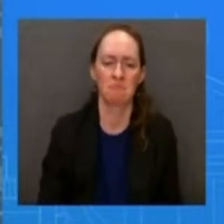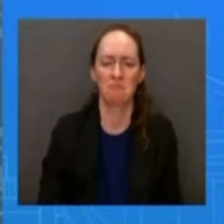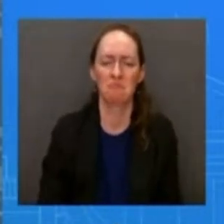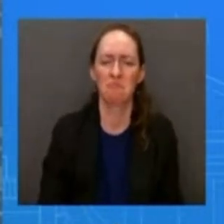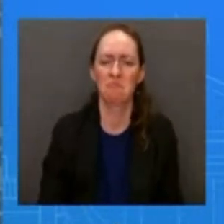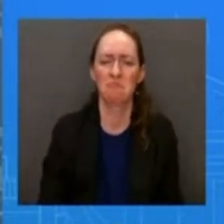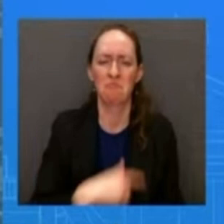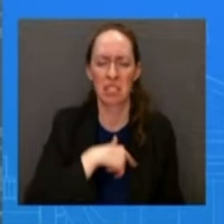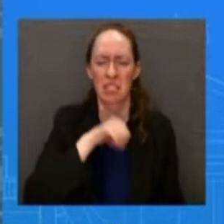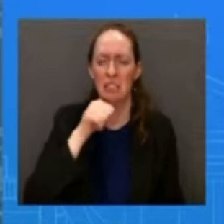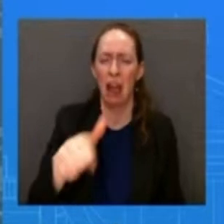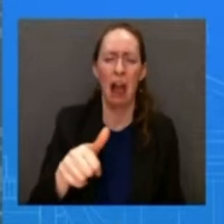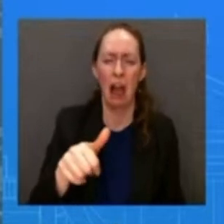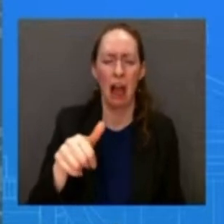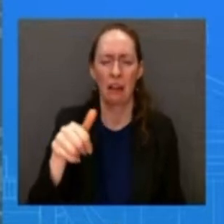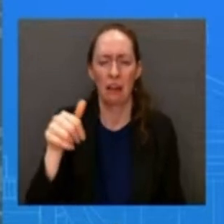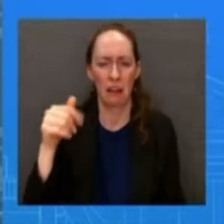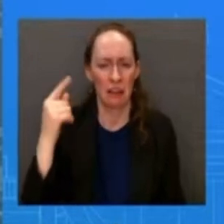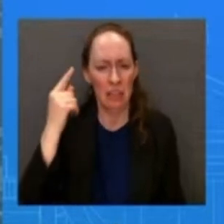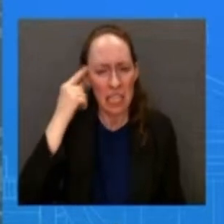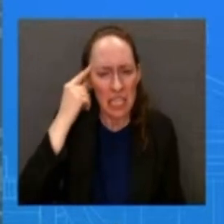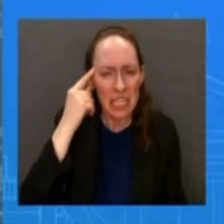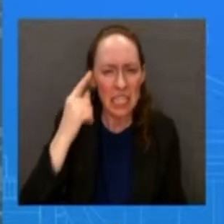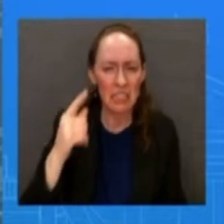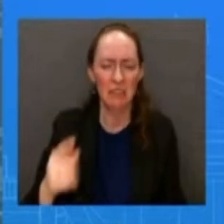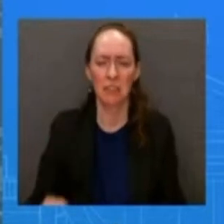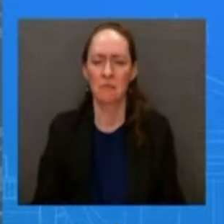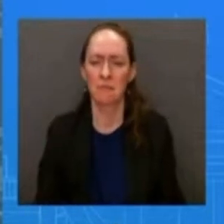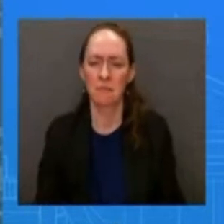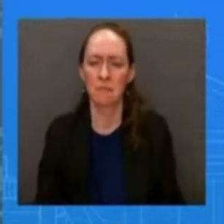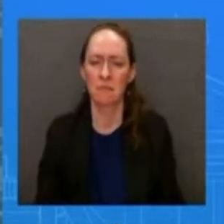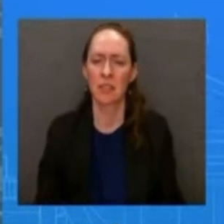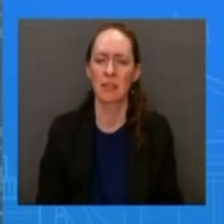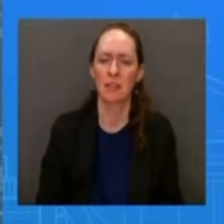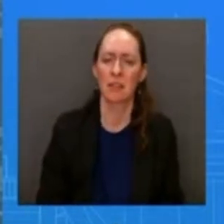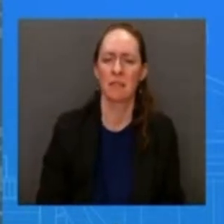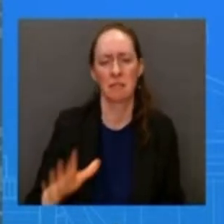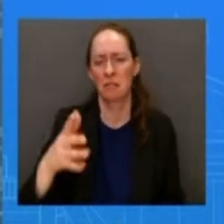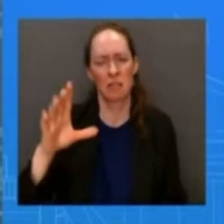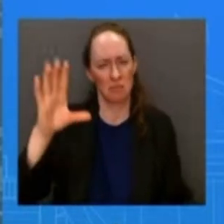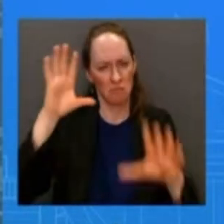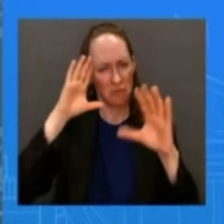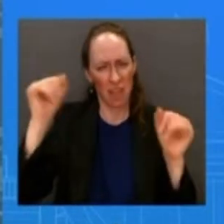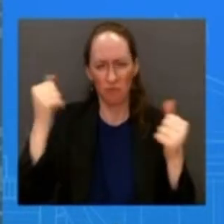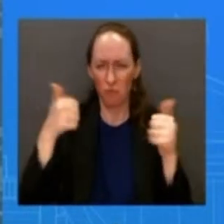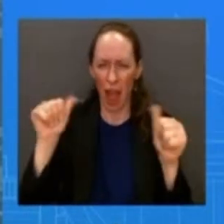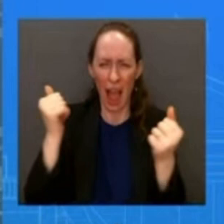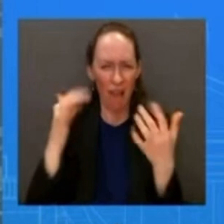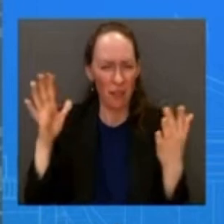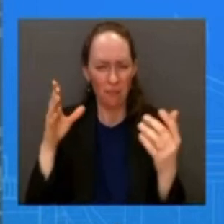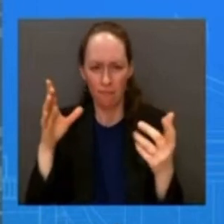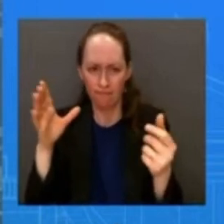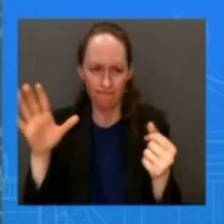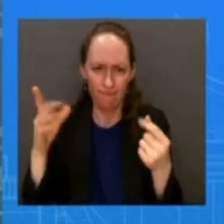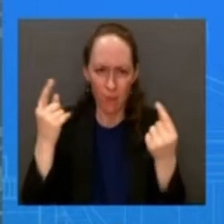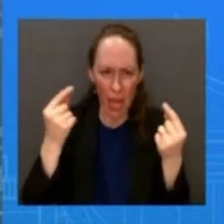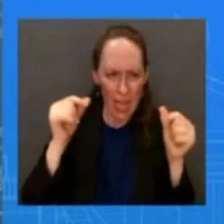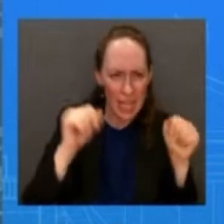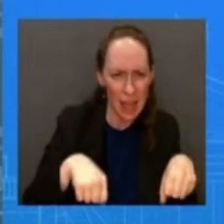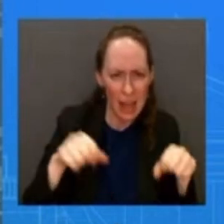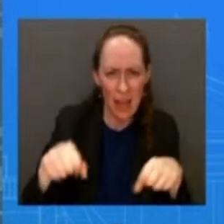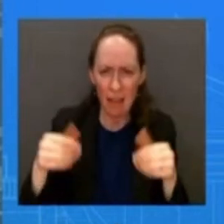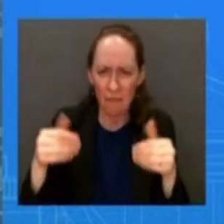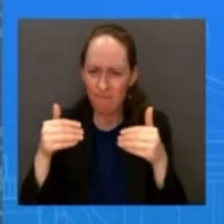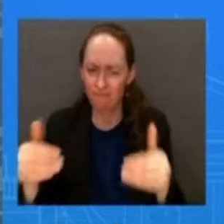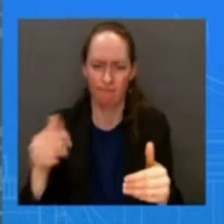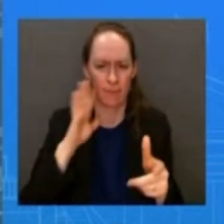is the president does everything that he can everything in his power right to defend to track and to protect our